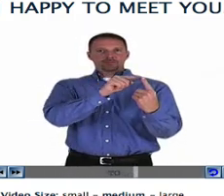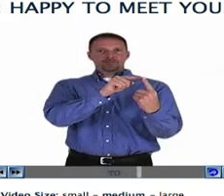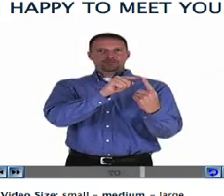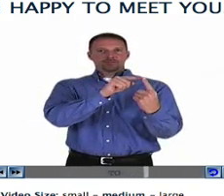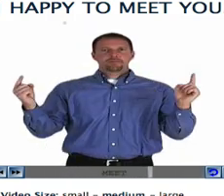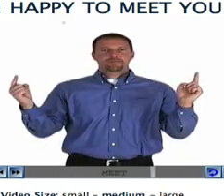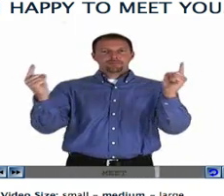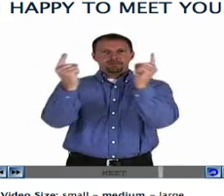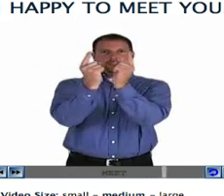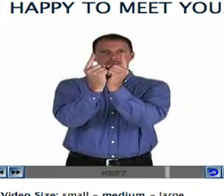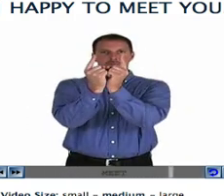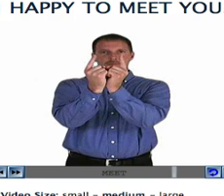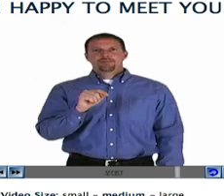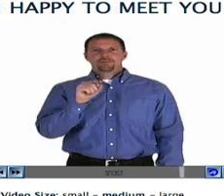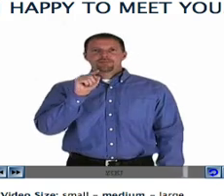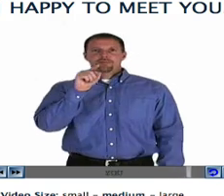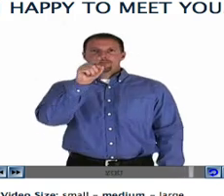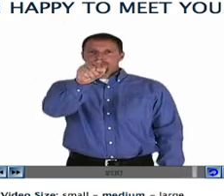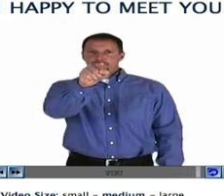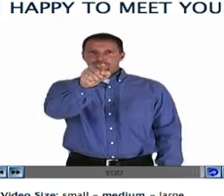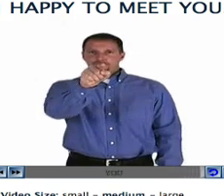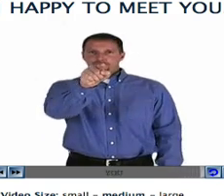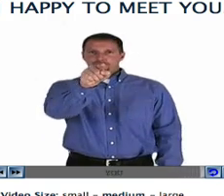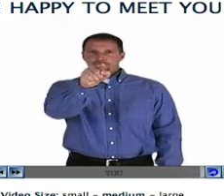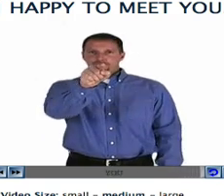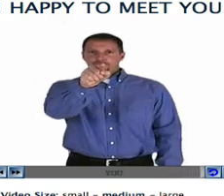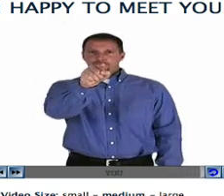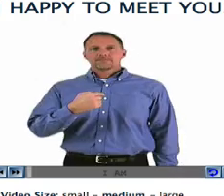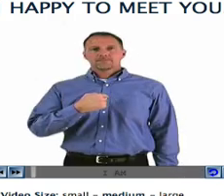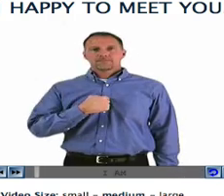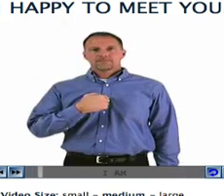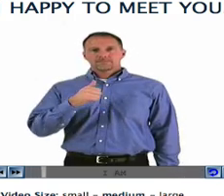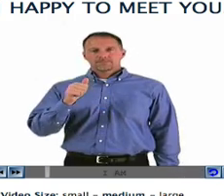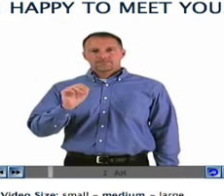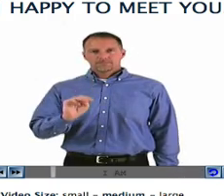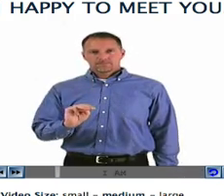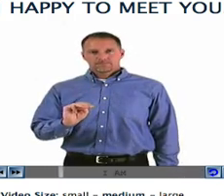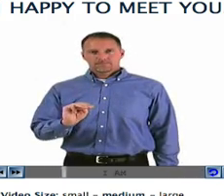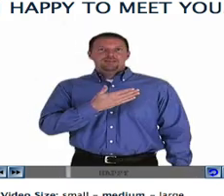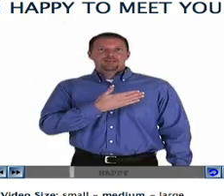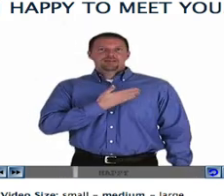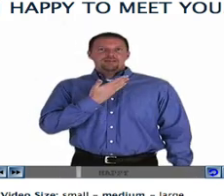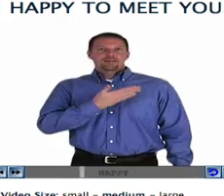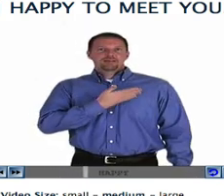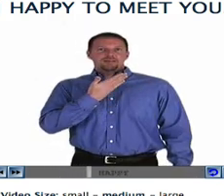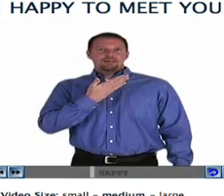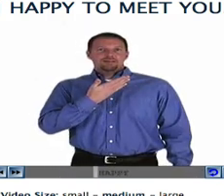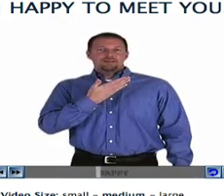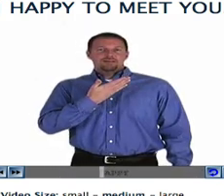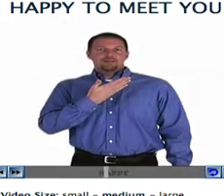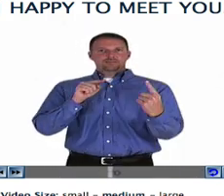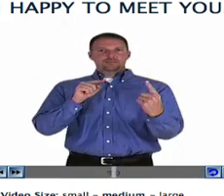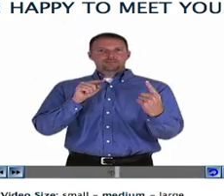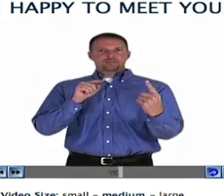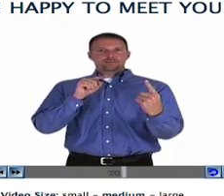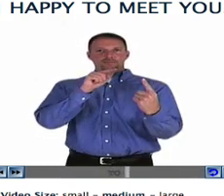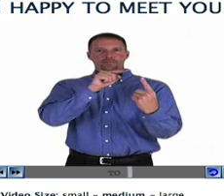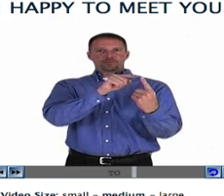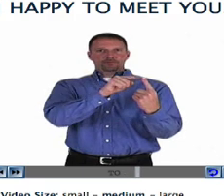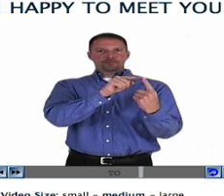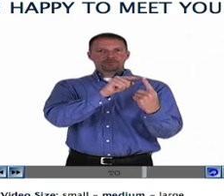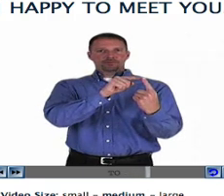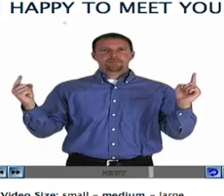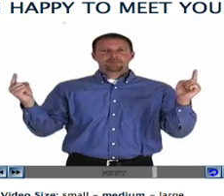Now this does essentially a direct word-to-word translation. It's using, in most cases, ASL signs,